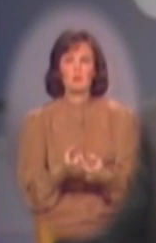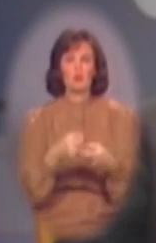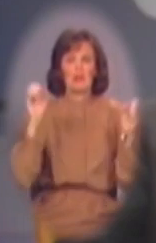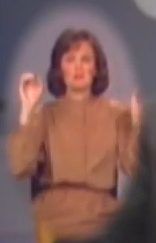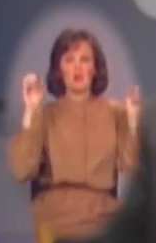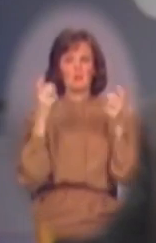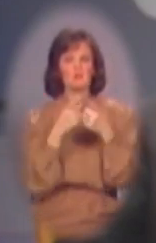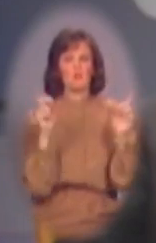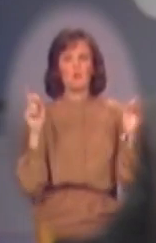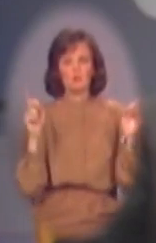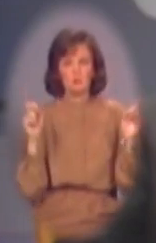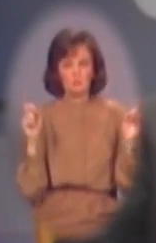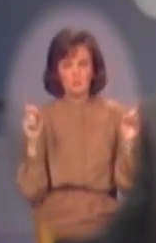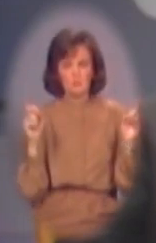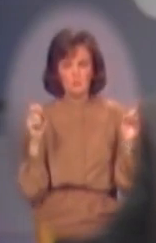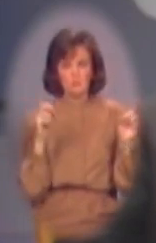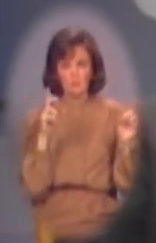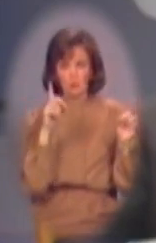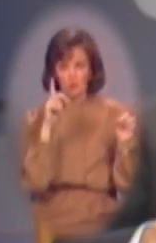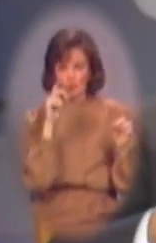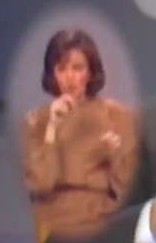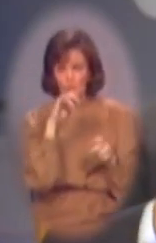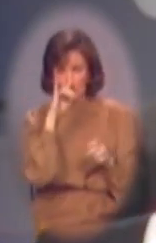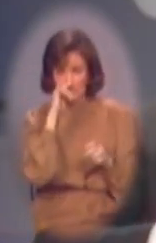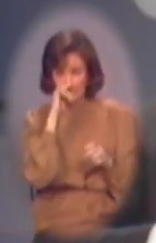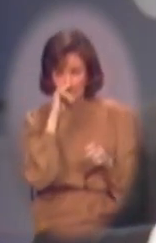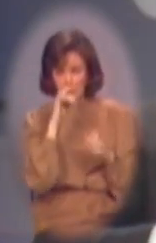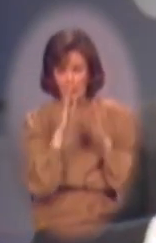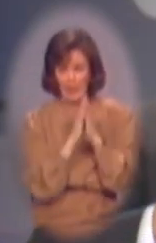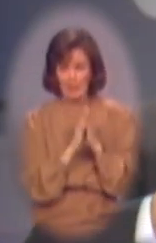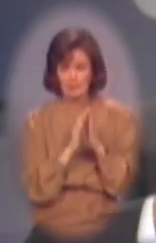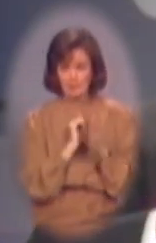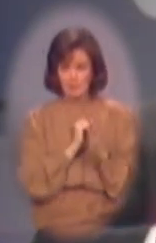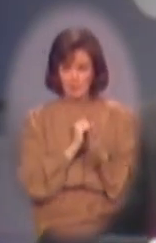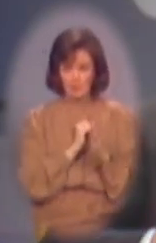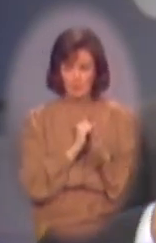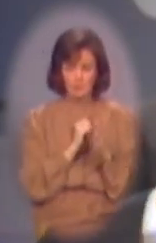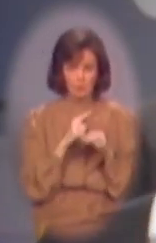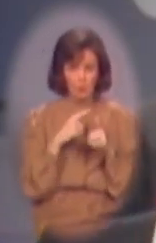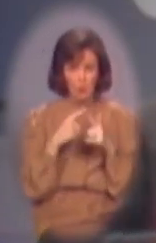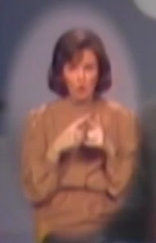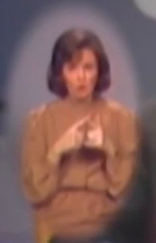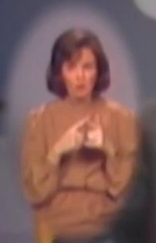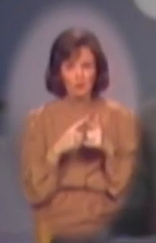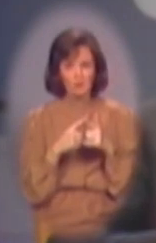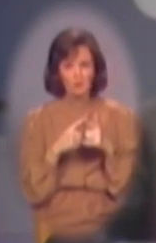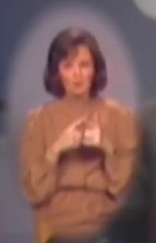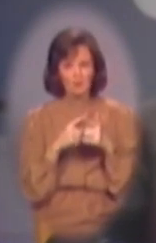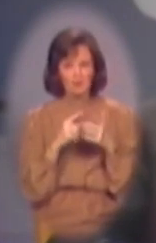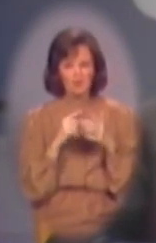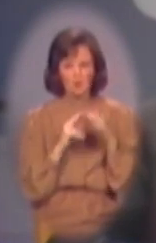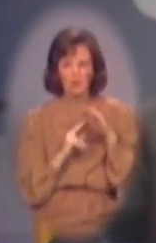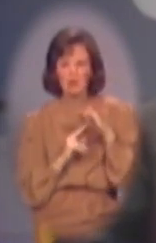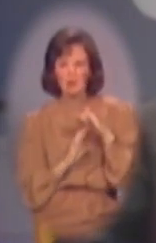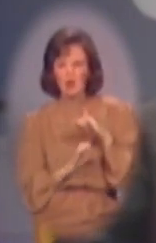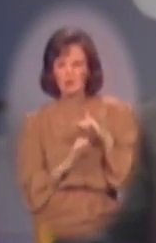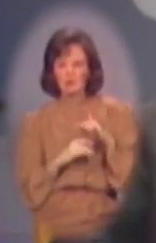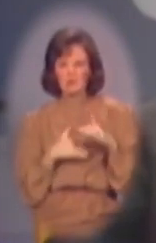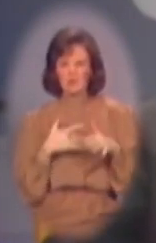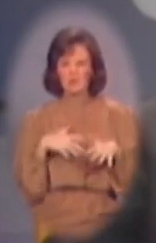up, do kids ask themselves, or is there an unconscious